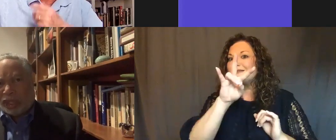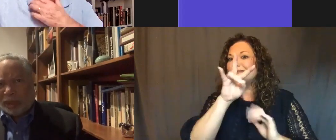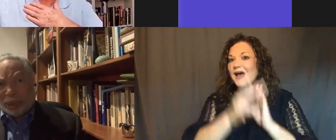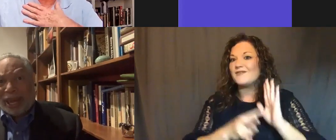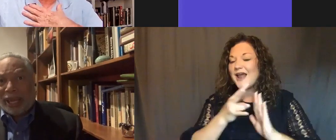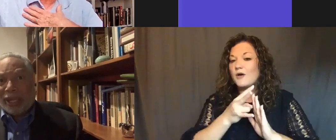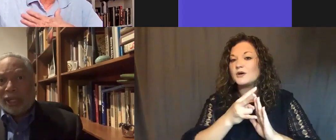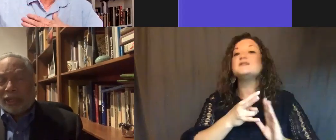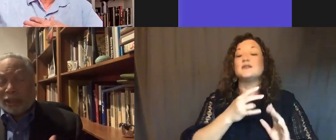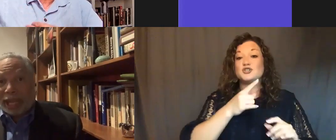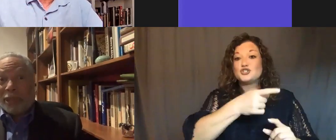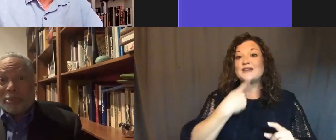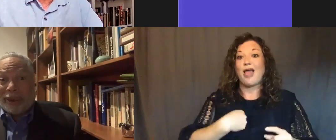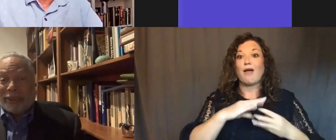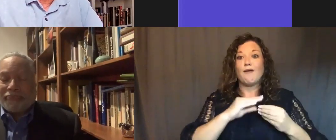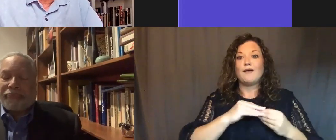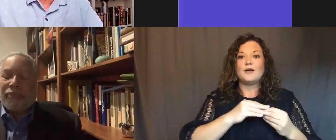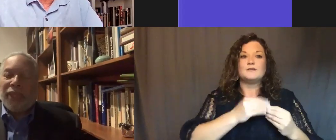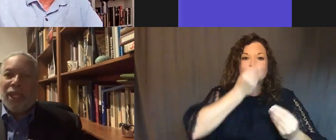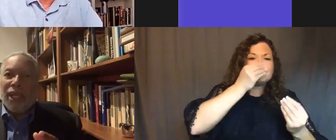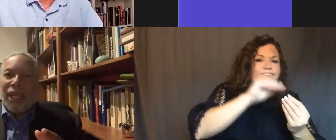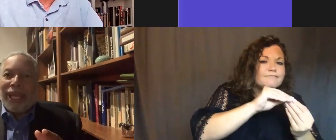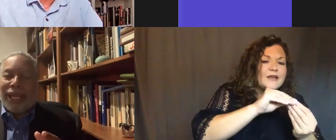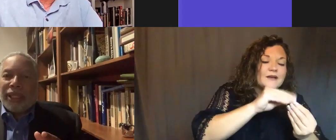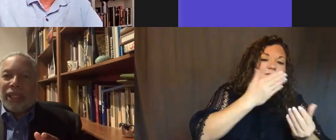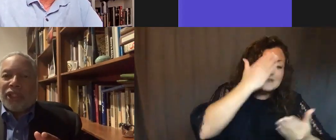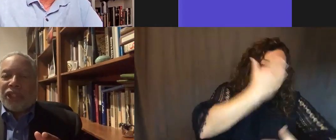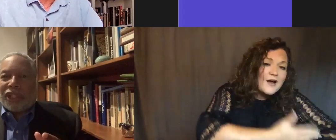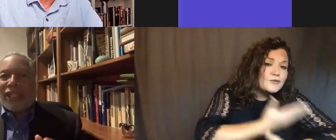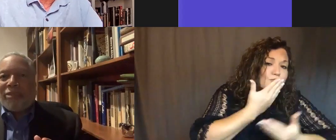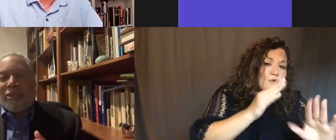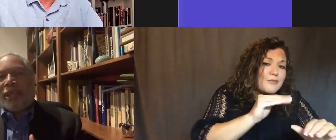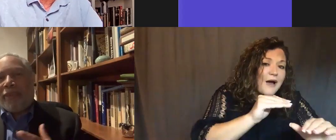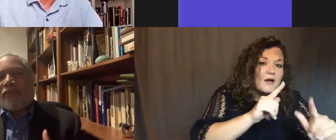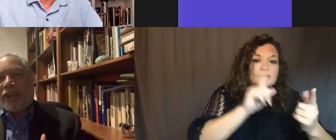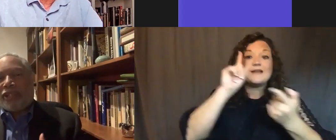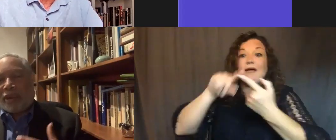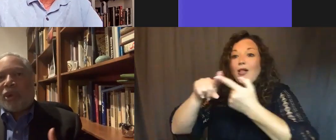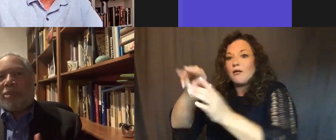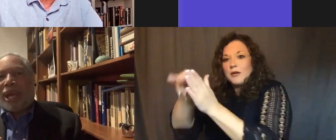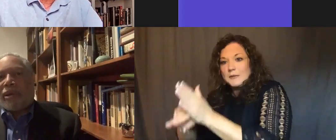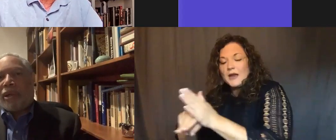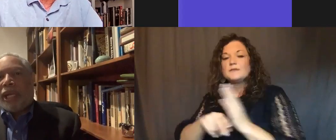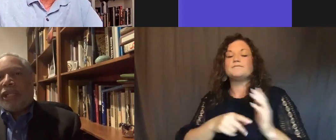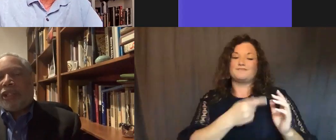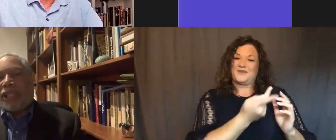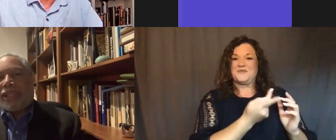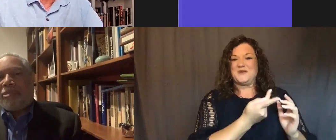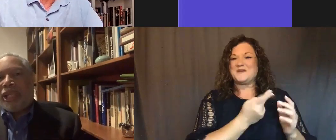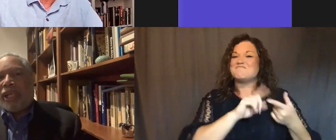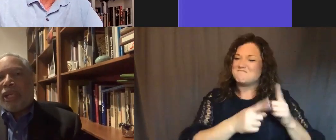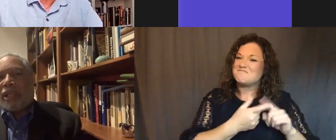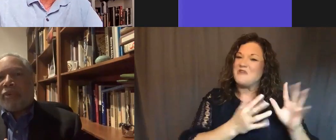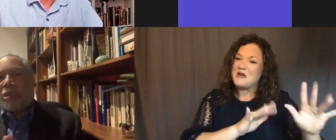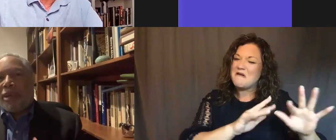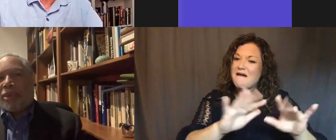kissed her son goodbye to the time she buried him. And she said to me, we became friends, I wrote about her. And she said